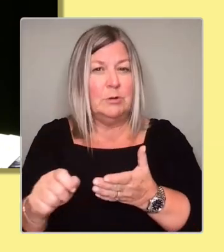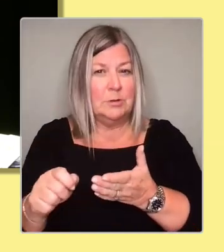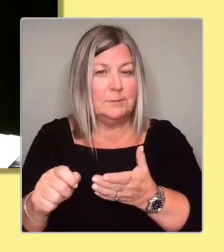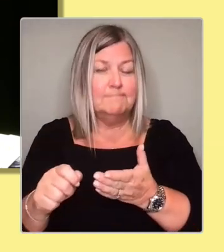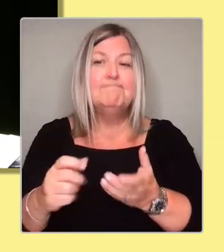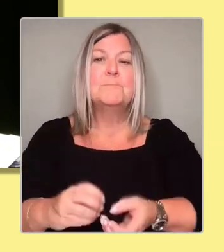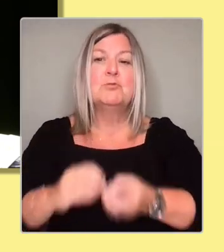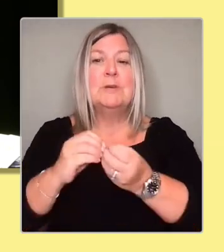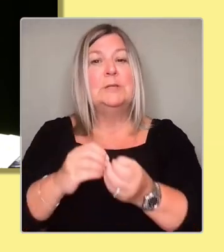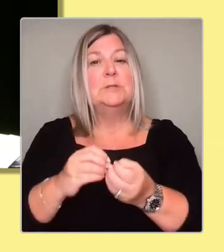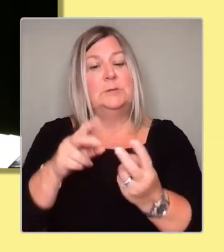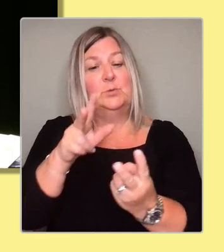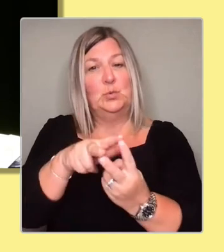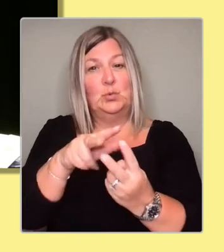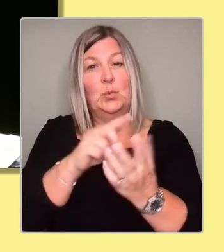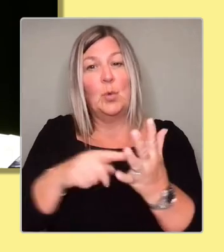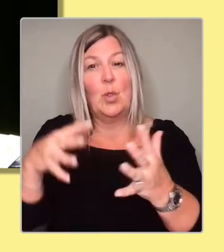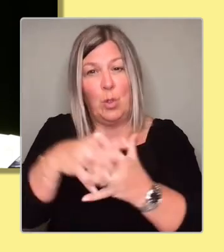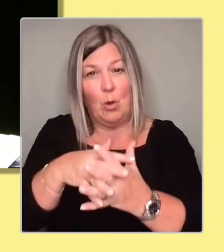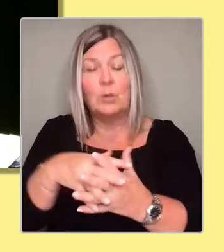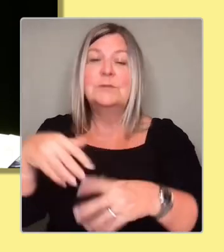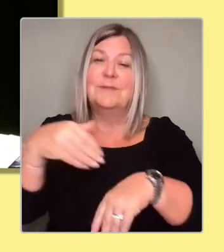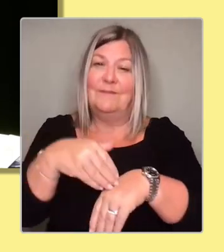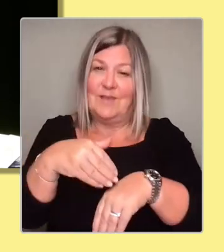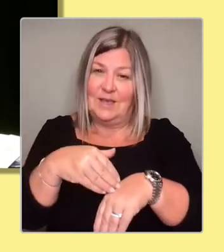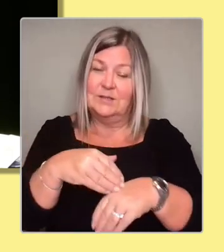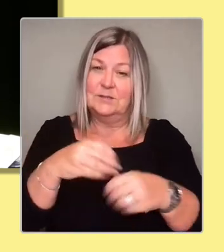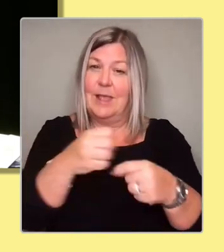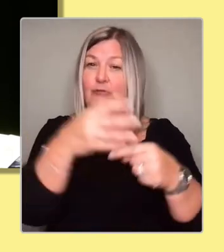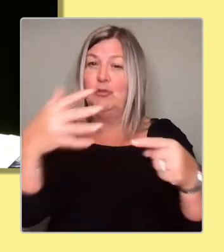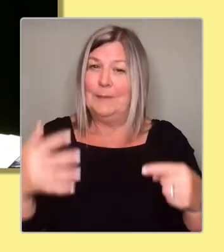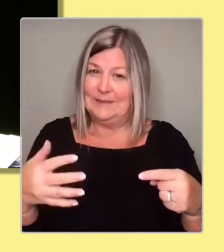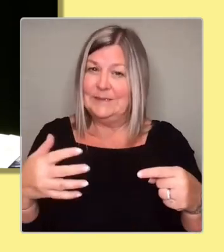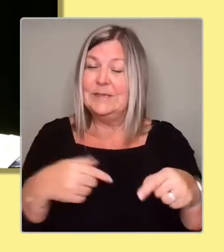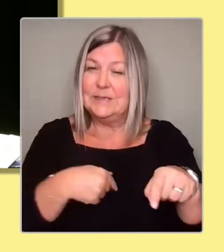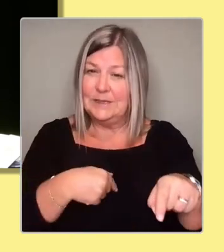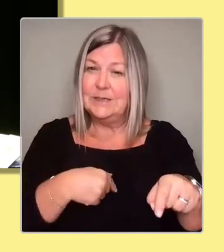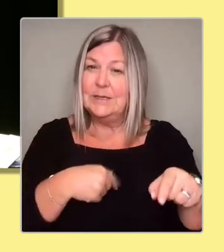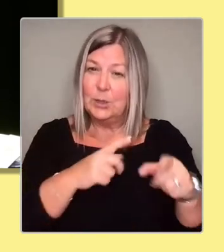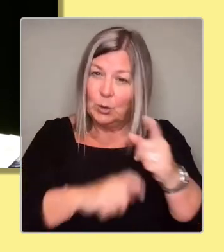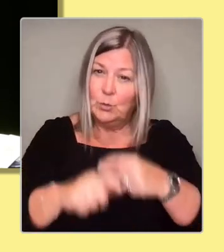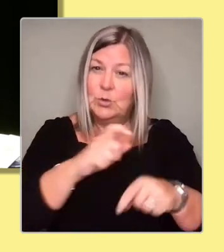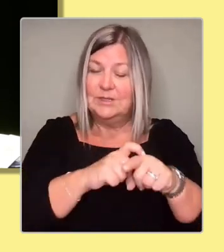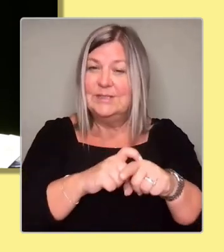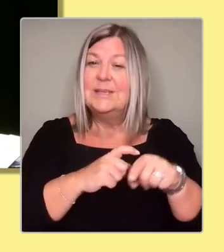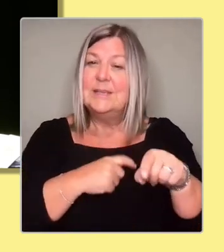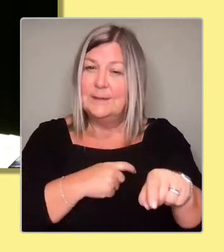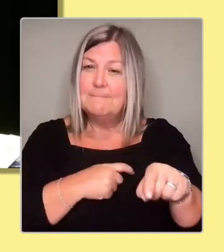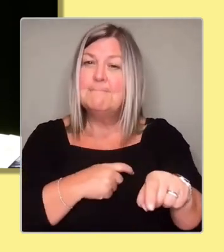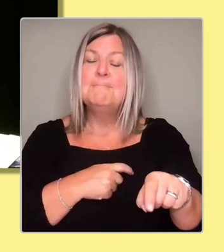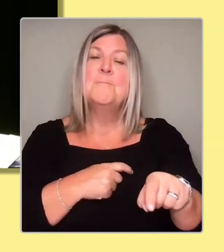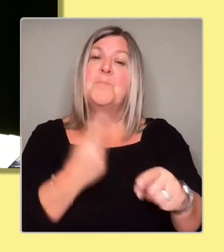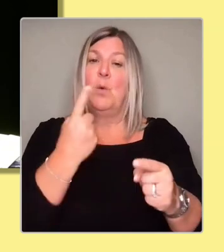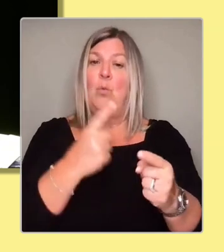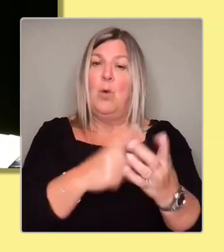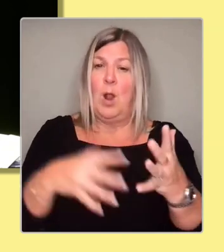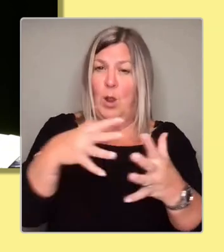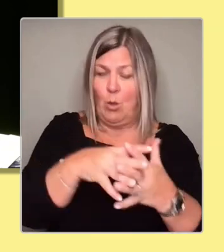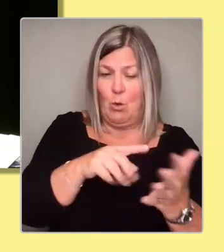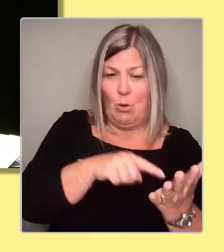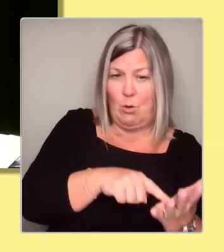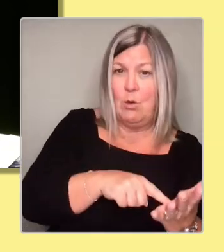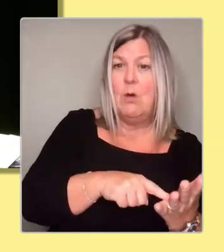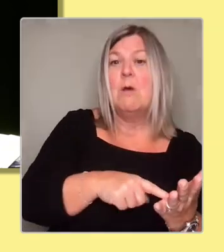our LGBTQ community, first and foremost, the Turing Law, where men who were gay, who were